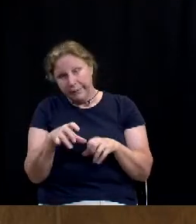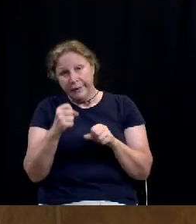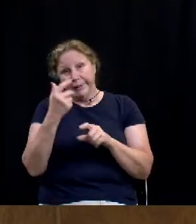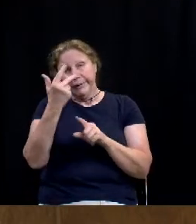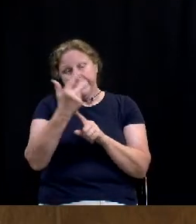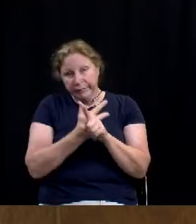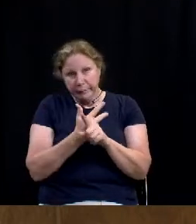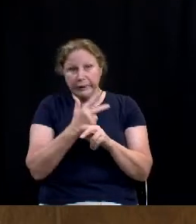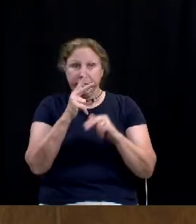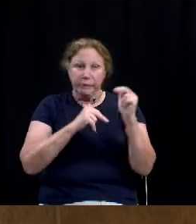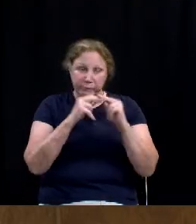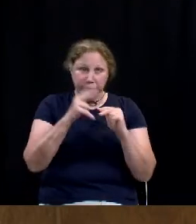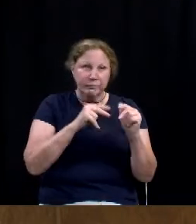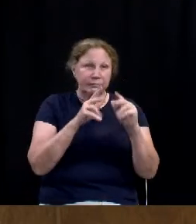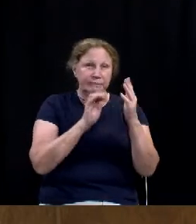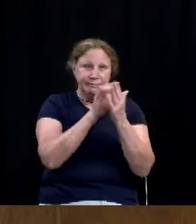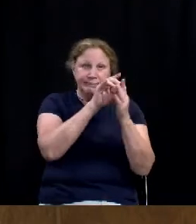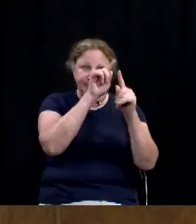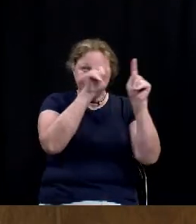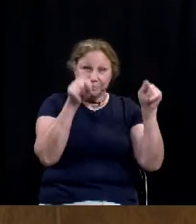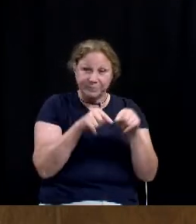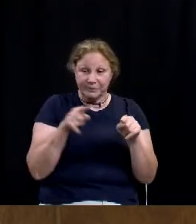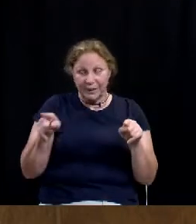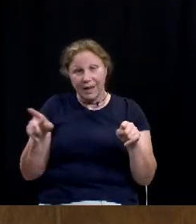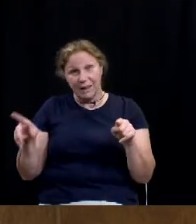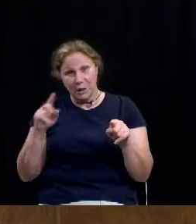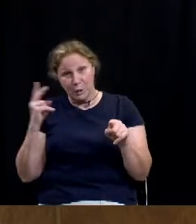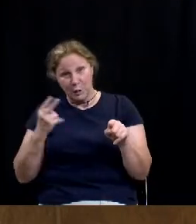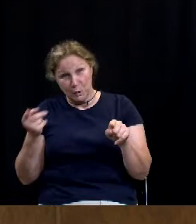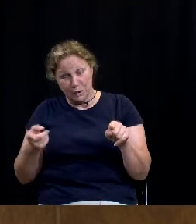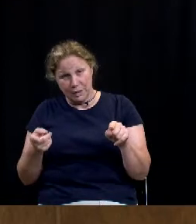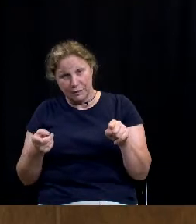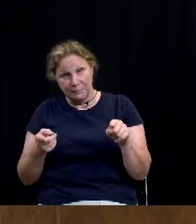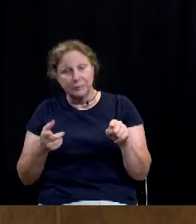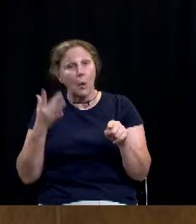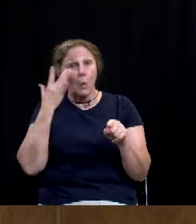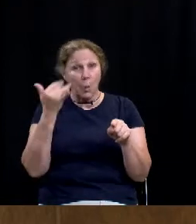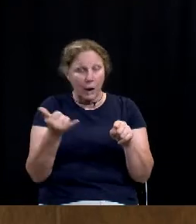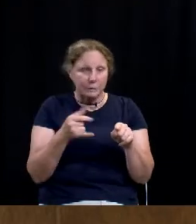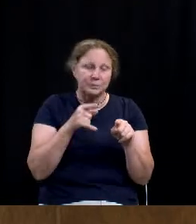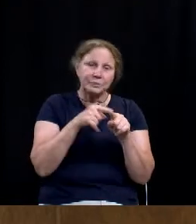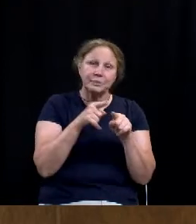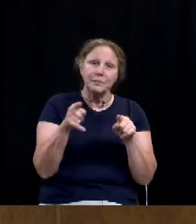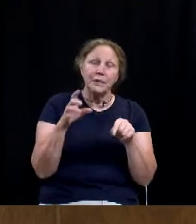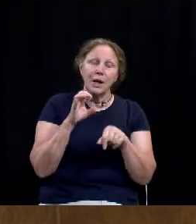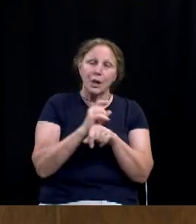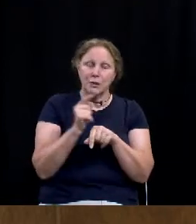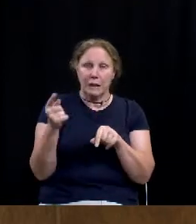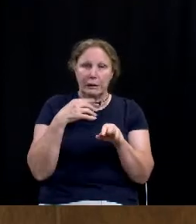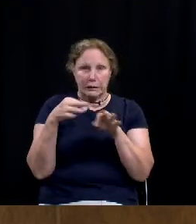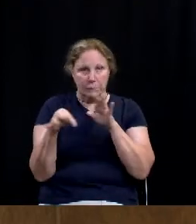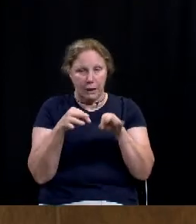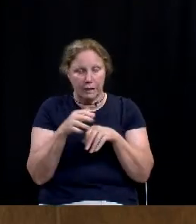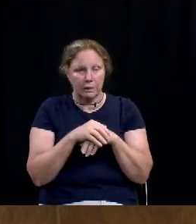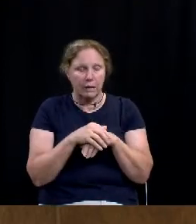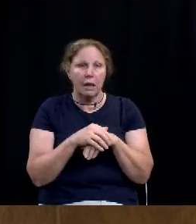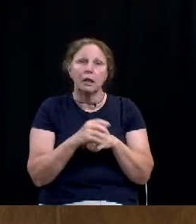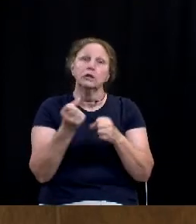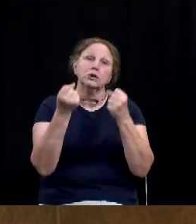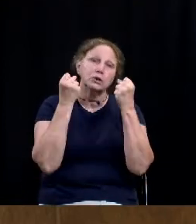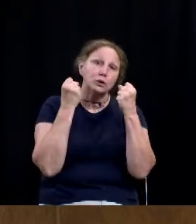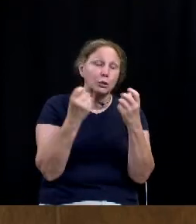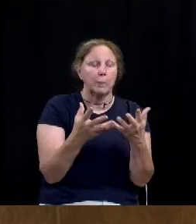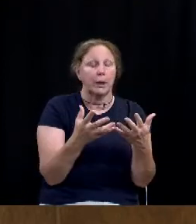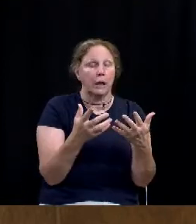to build the calculator that developers will be able to use is because as our consultants pointed out, there are so many